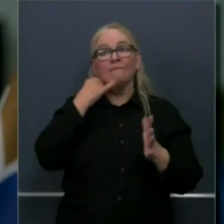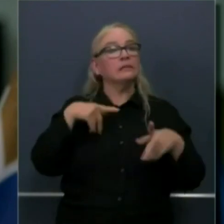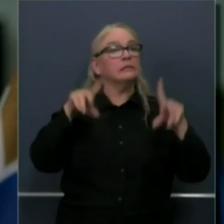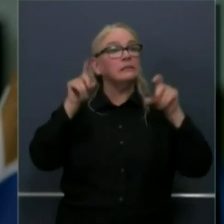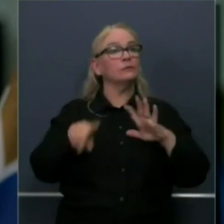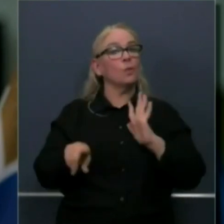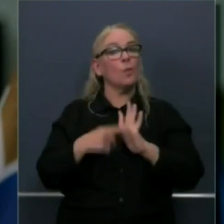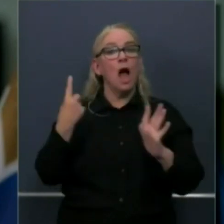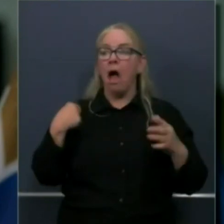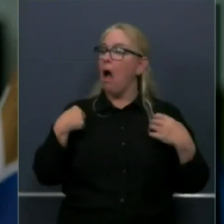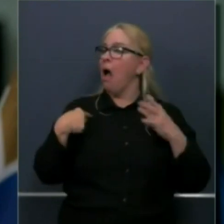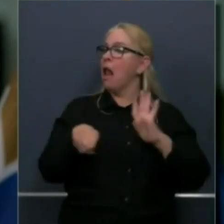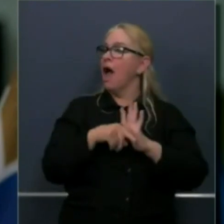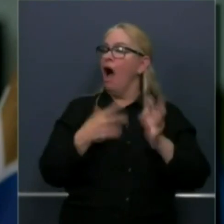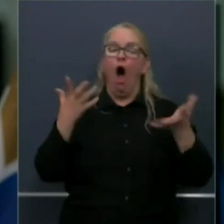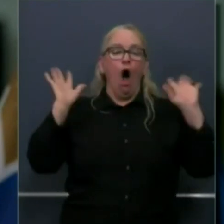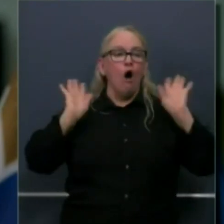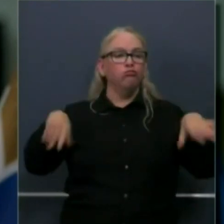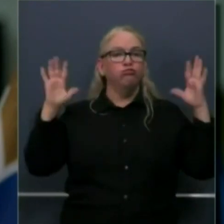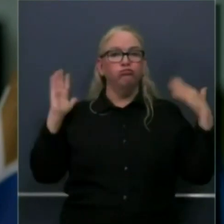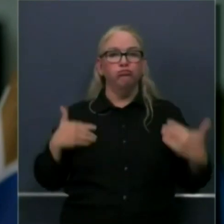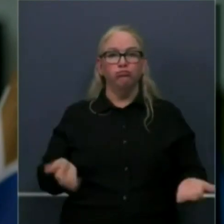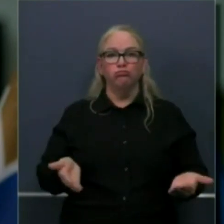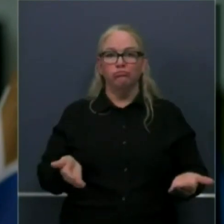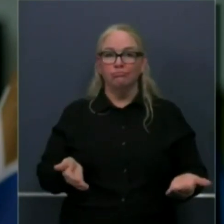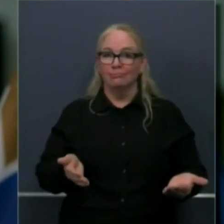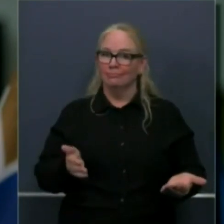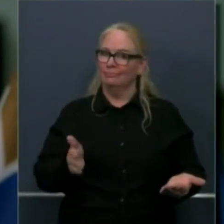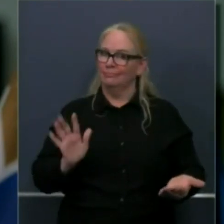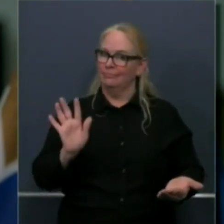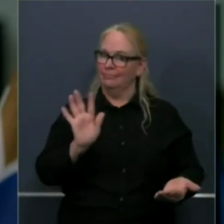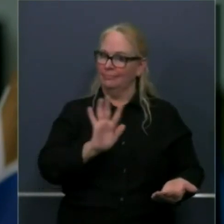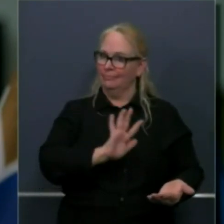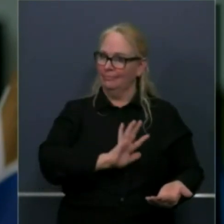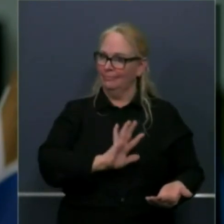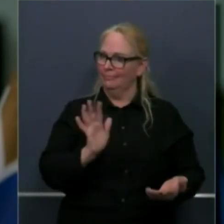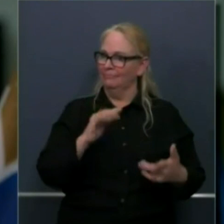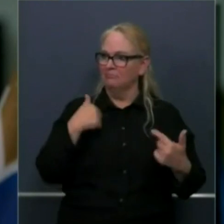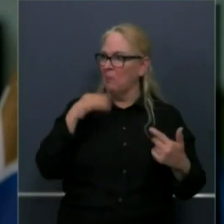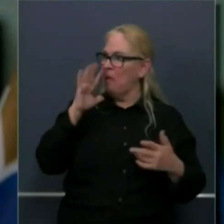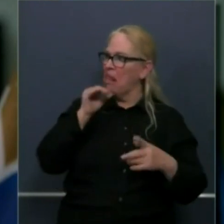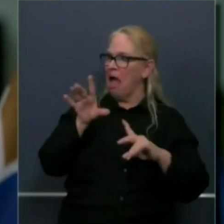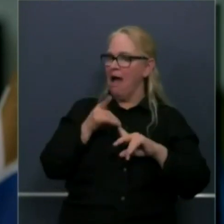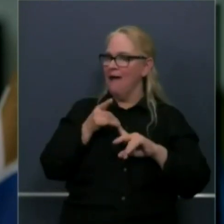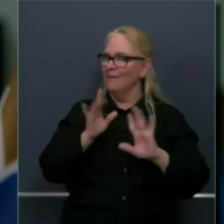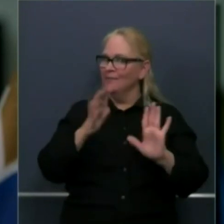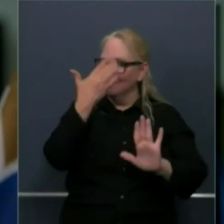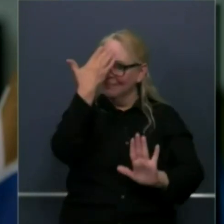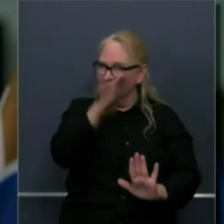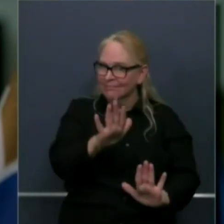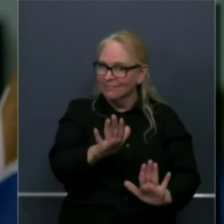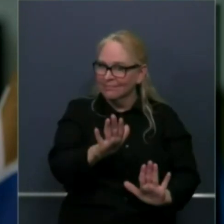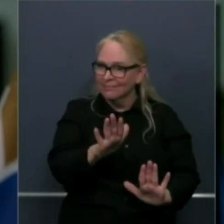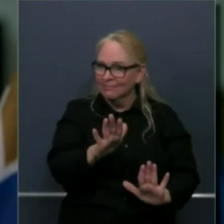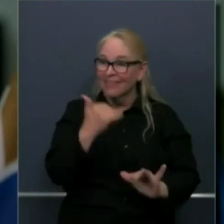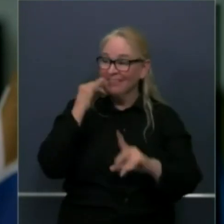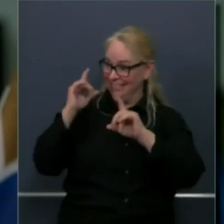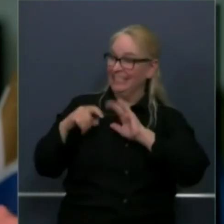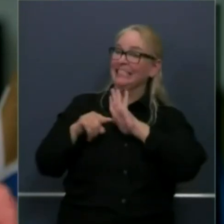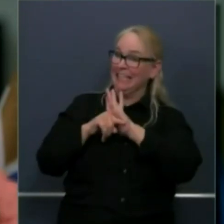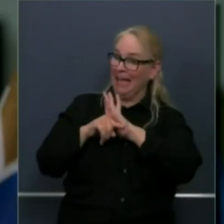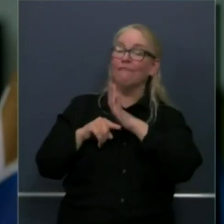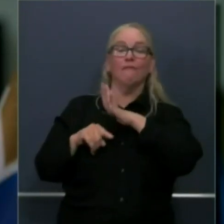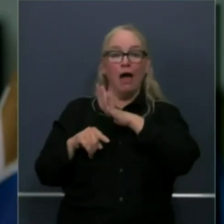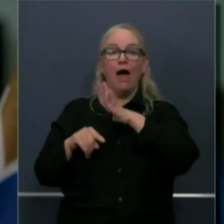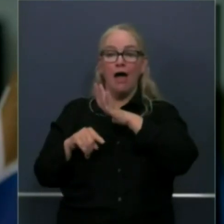yourself either of uh the concern around uh getting the virus an hour after you were tested uh and that's why the